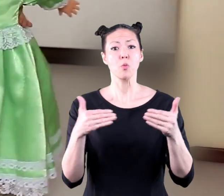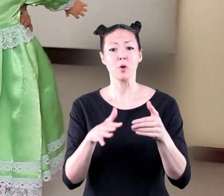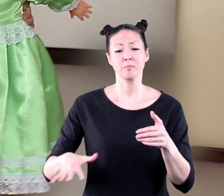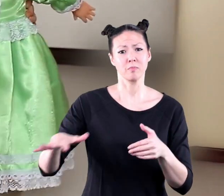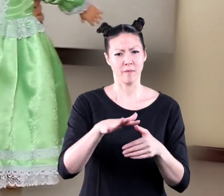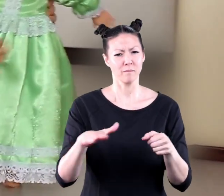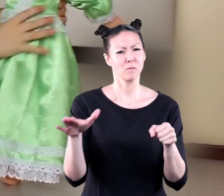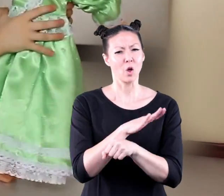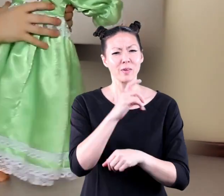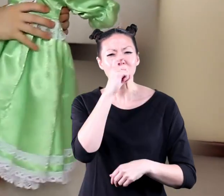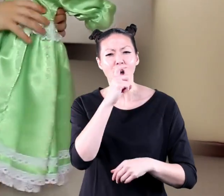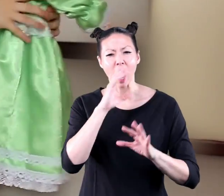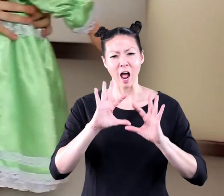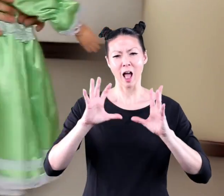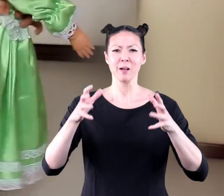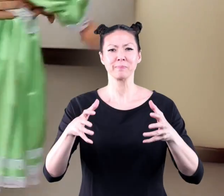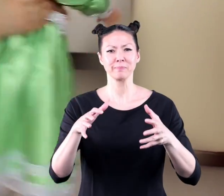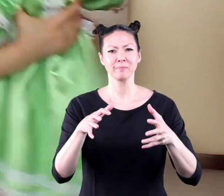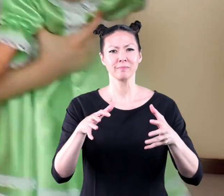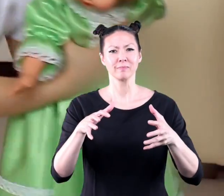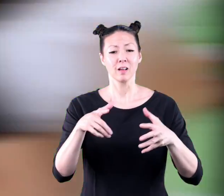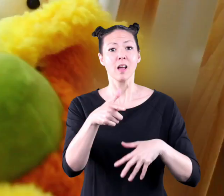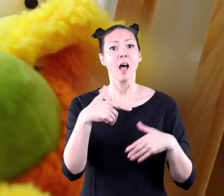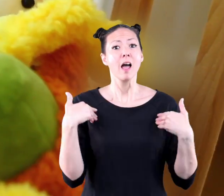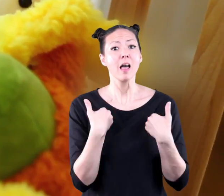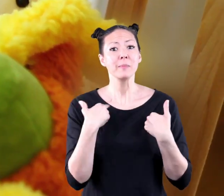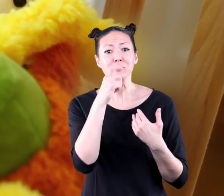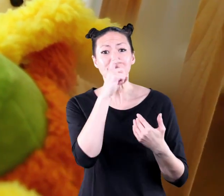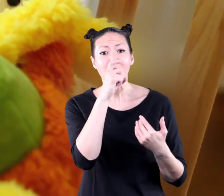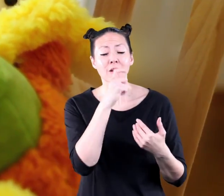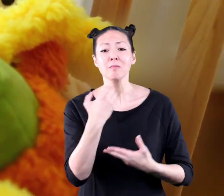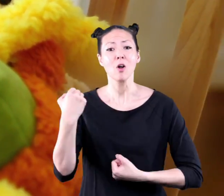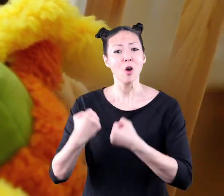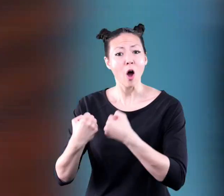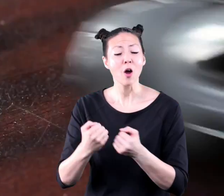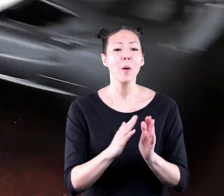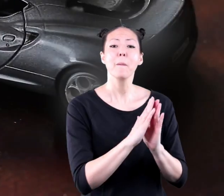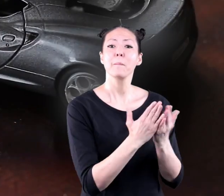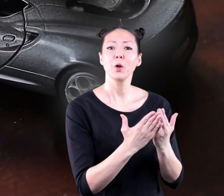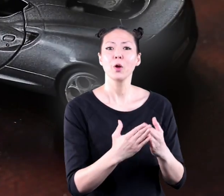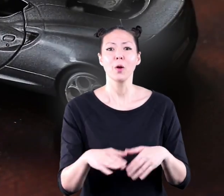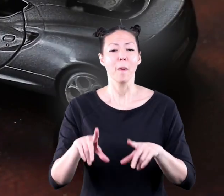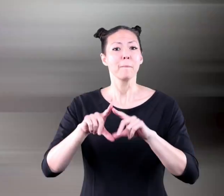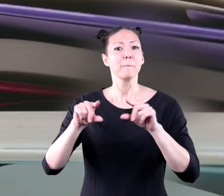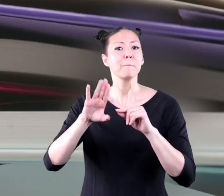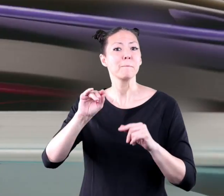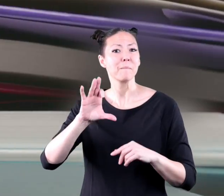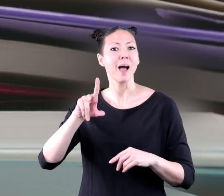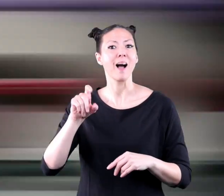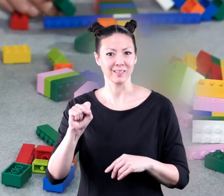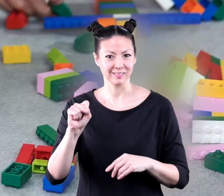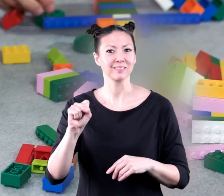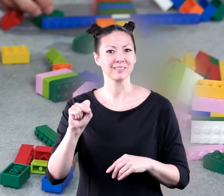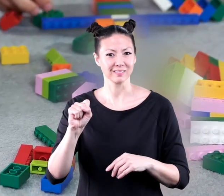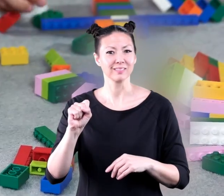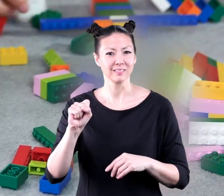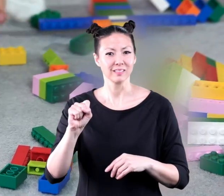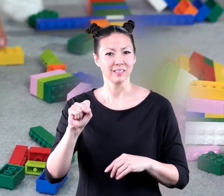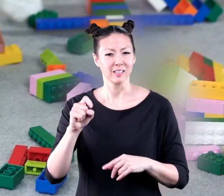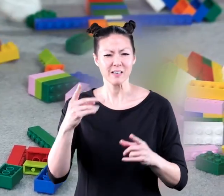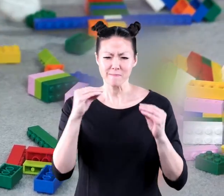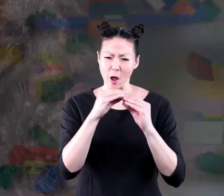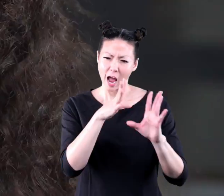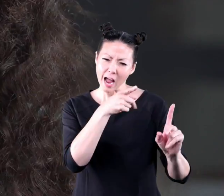your toy room includes all your dolls stuffed animals cars books and blocks